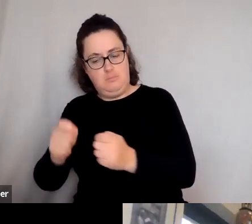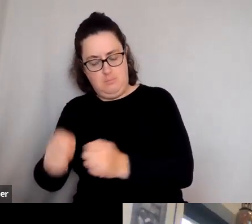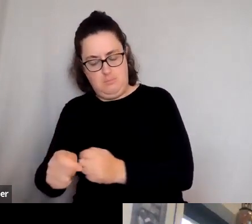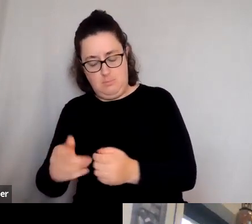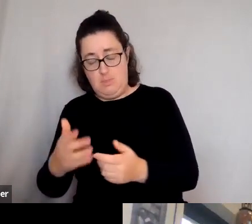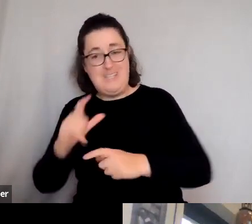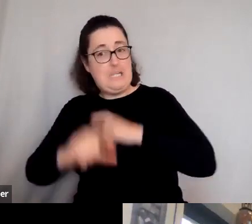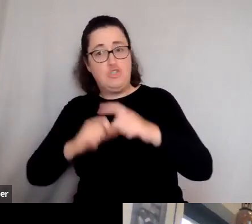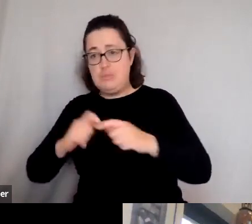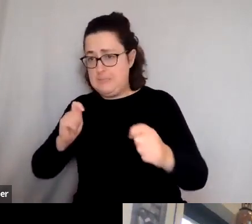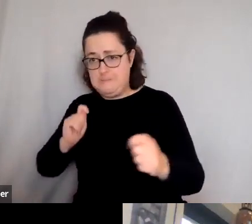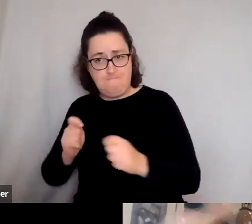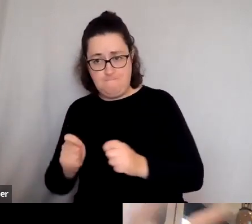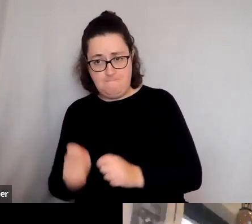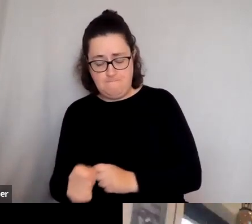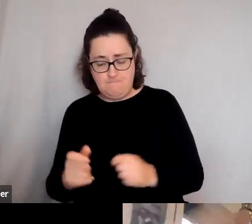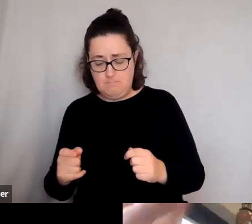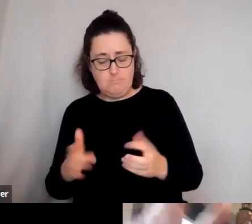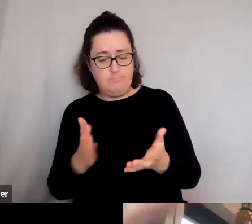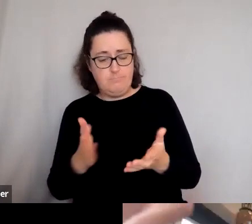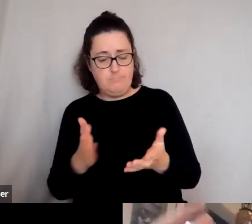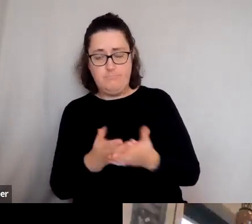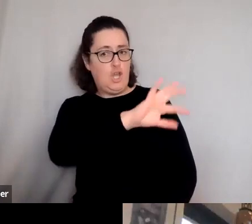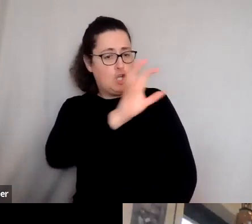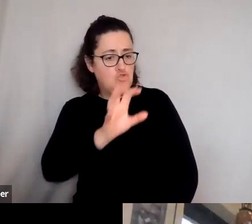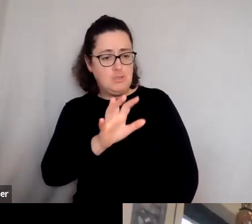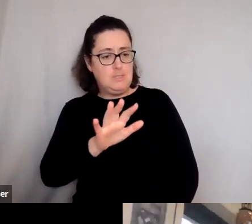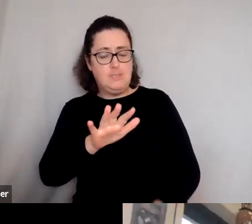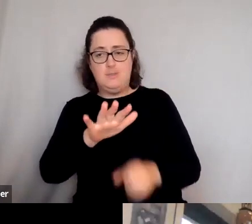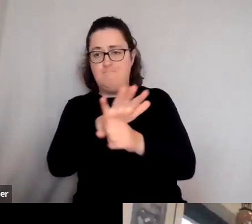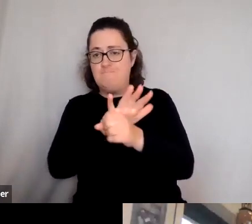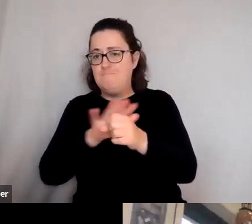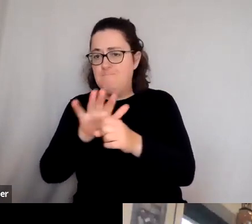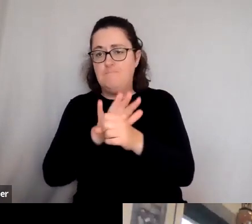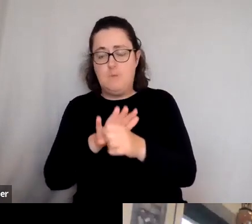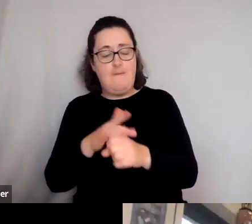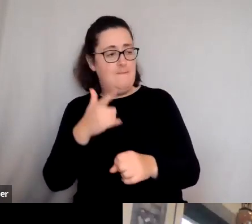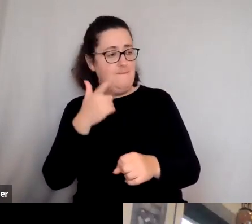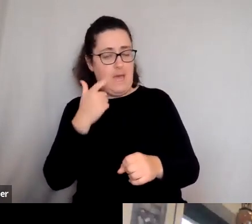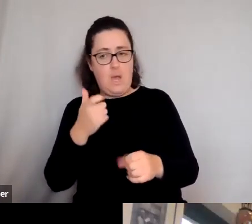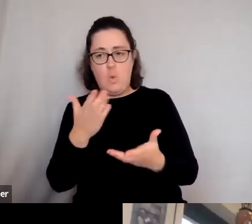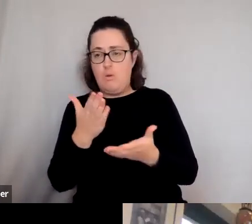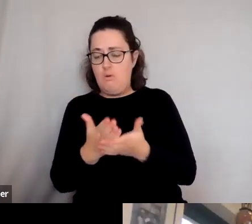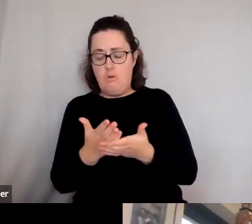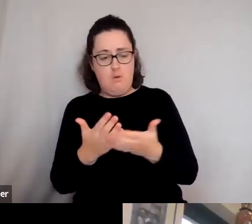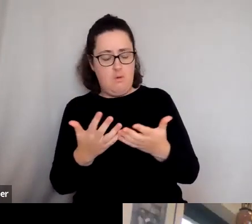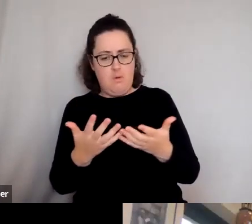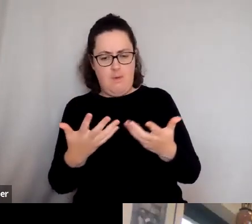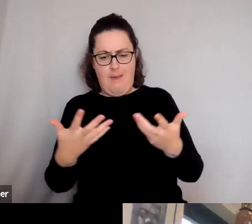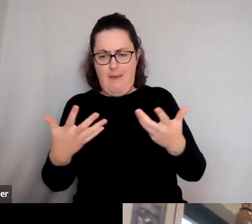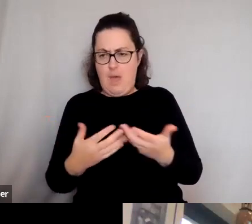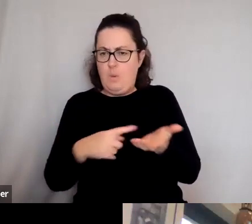of countries, nations, regions that have found themselves in that position. How do we define